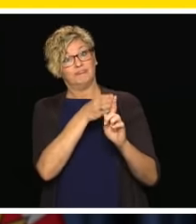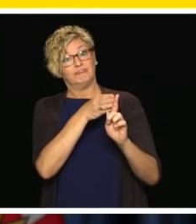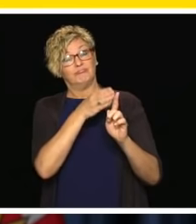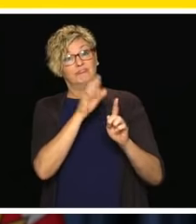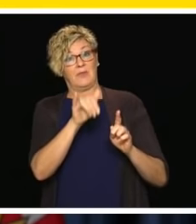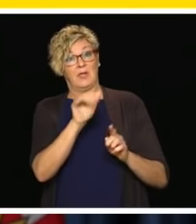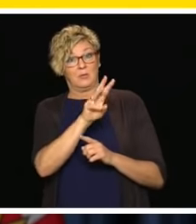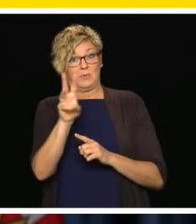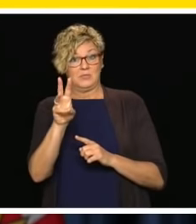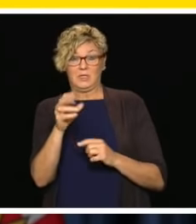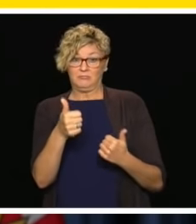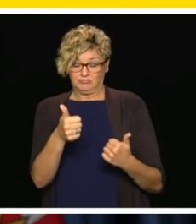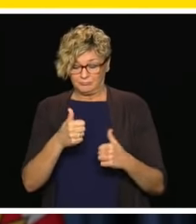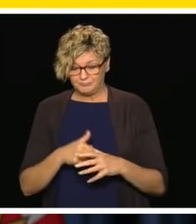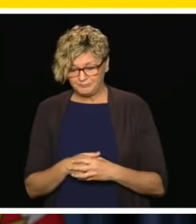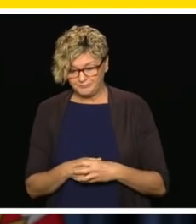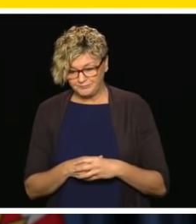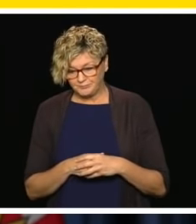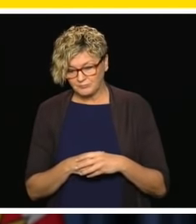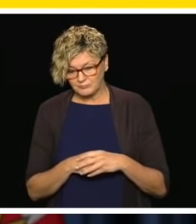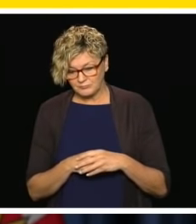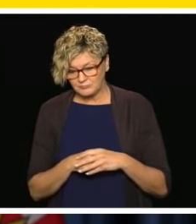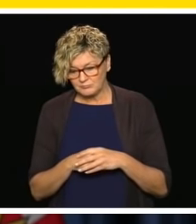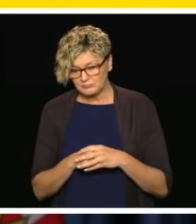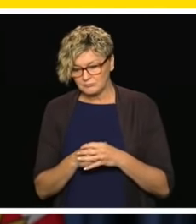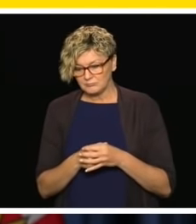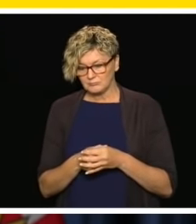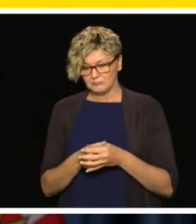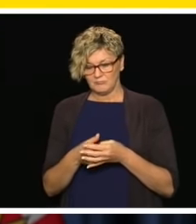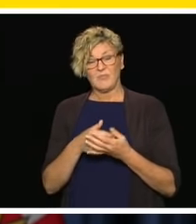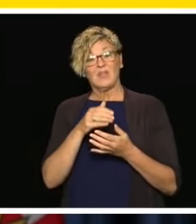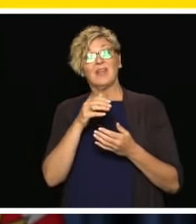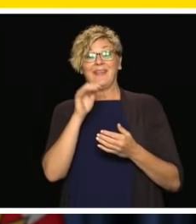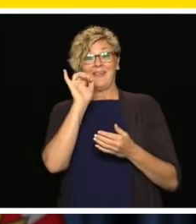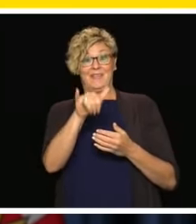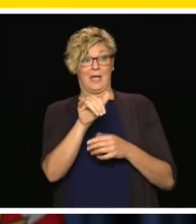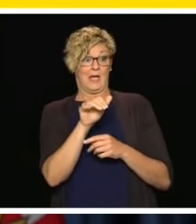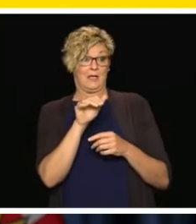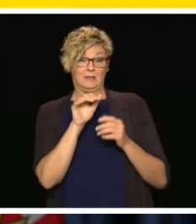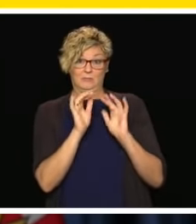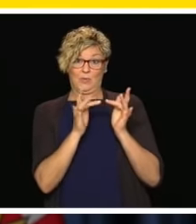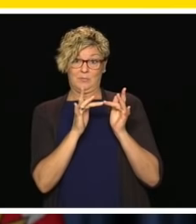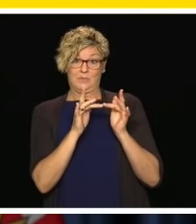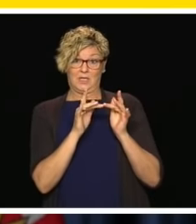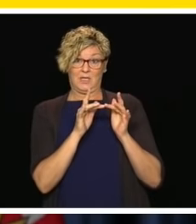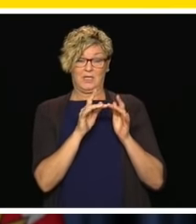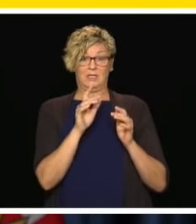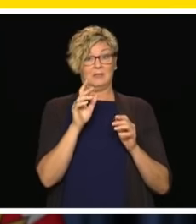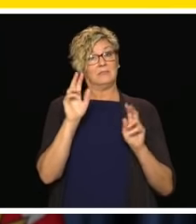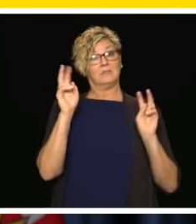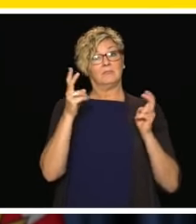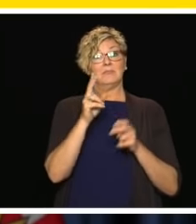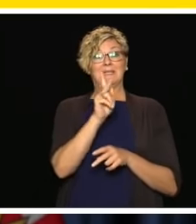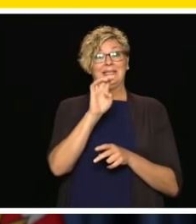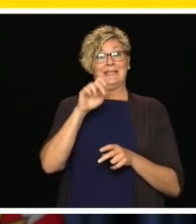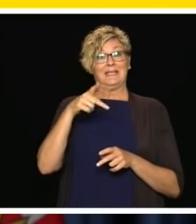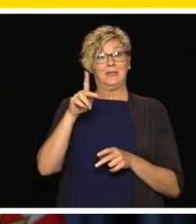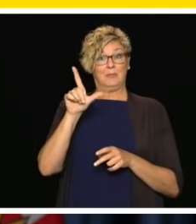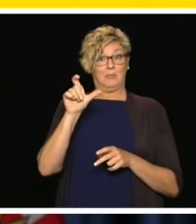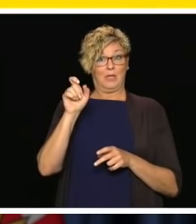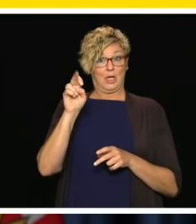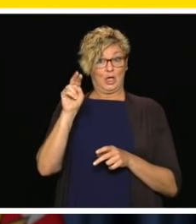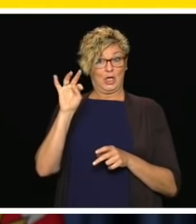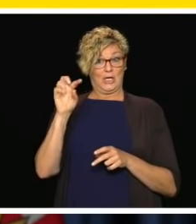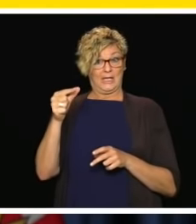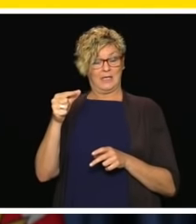be updated regularly. It is also a central place for learning links to other sites internationally as well as the BC curriculum